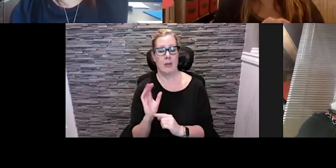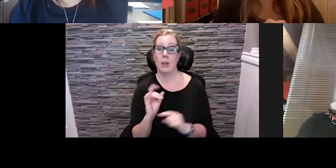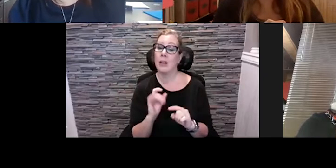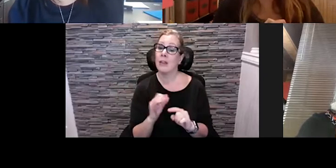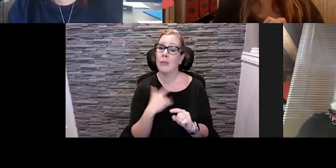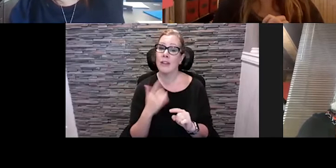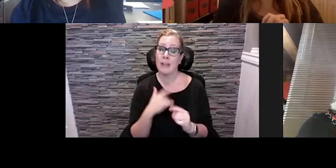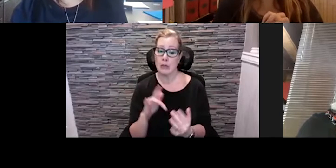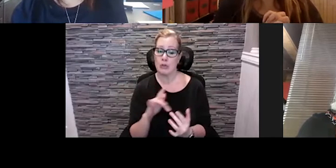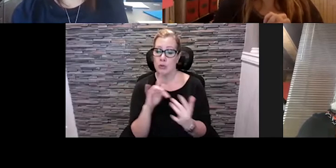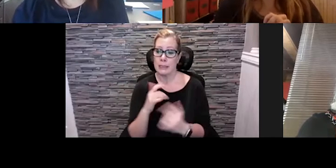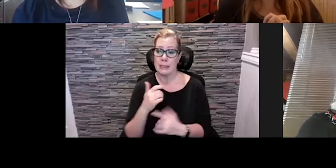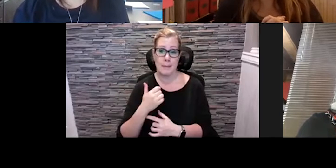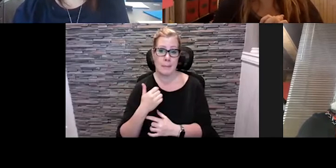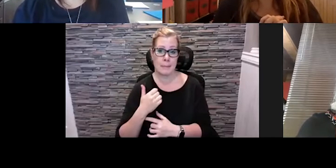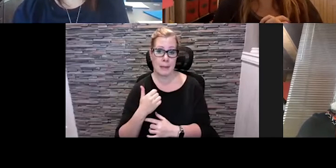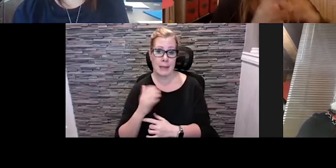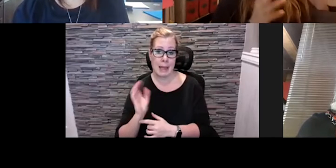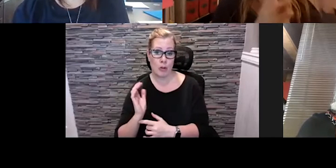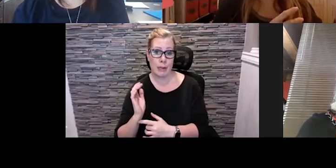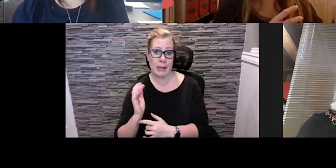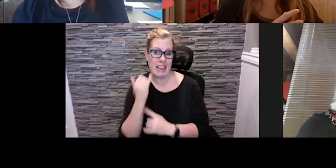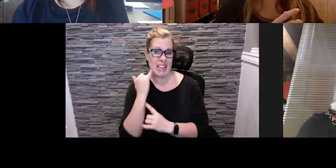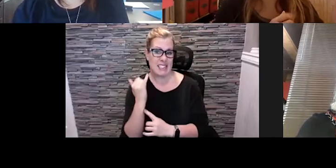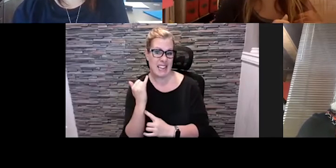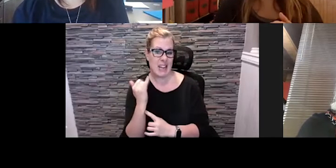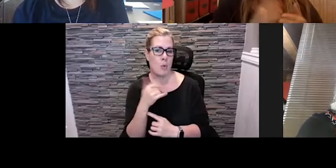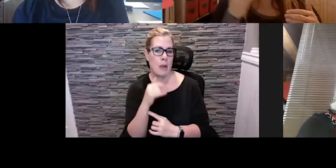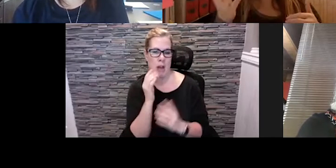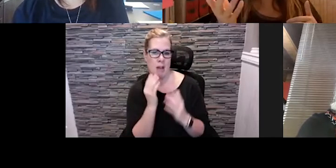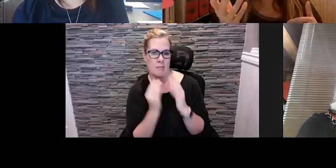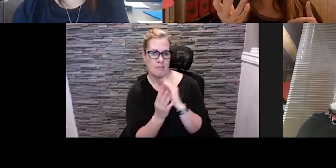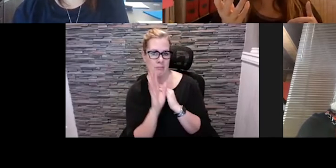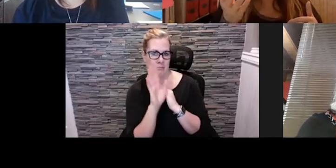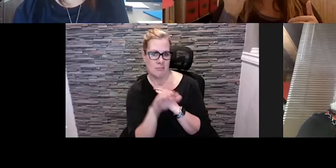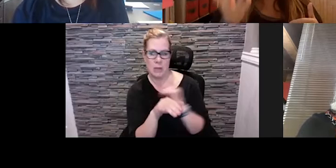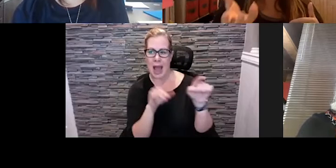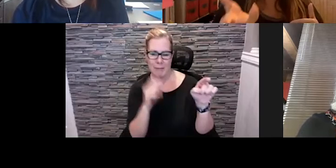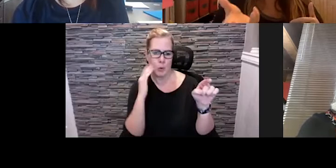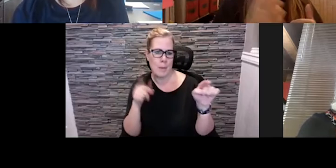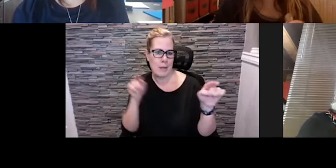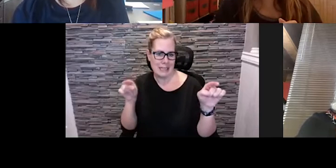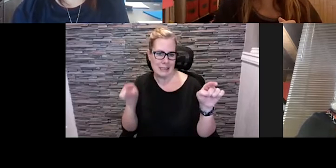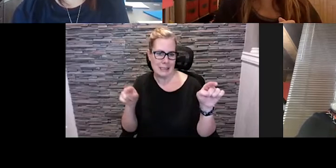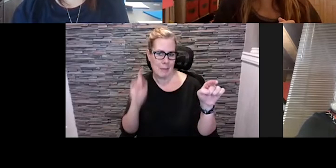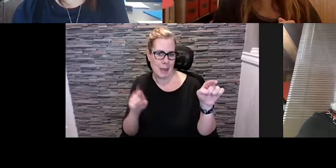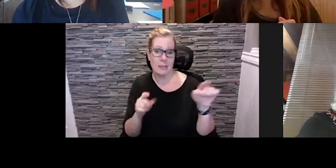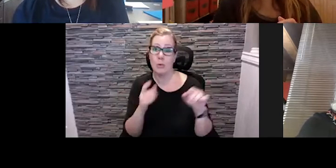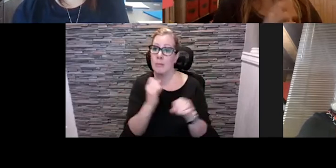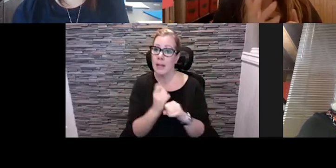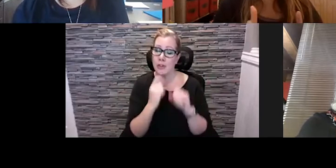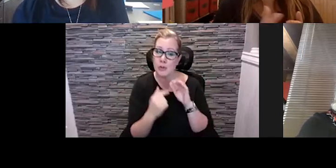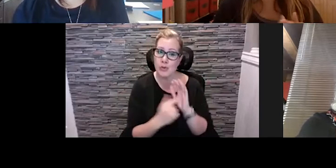Tourism Calgary should know about we will champion for that idea with Tourism Calgary or or and really ensure the arts are there